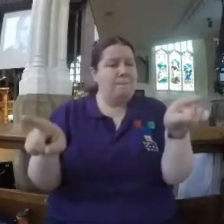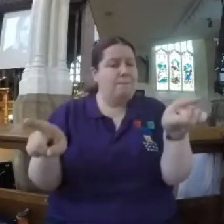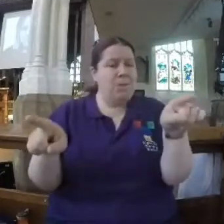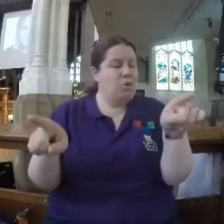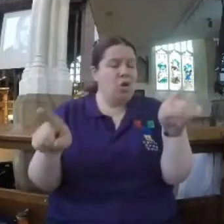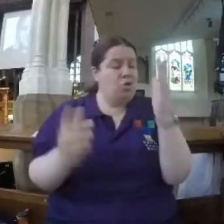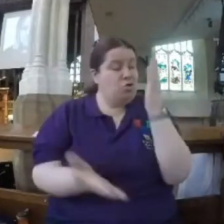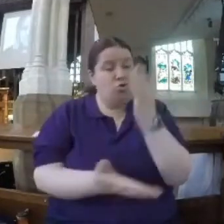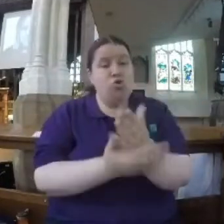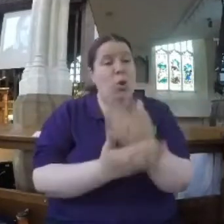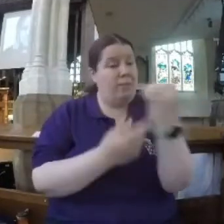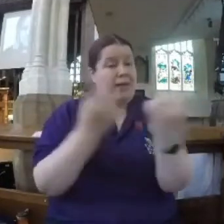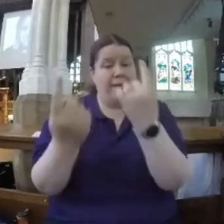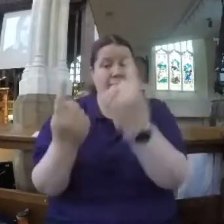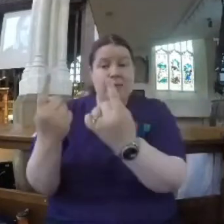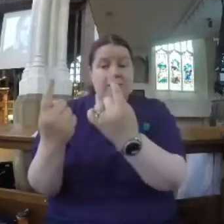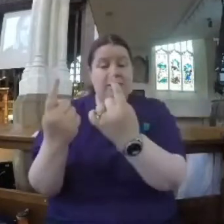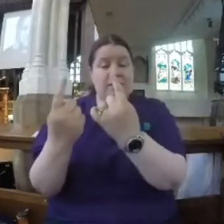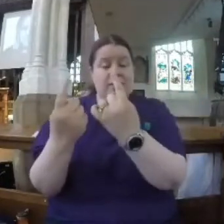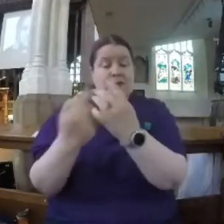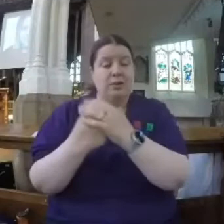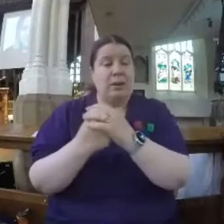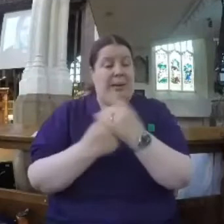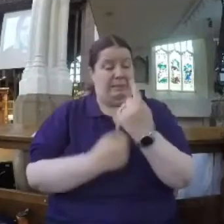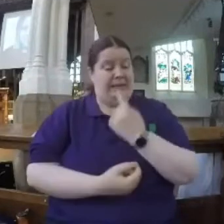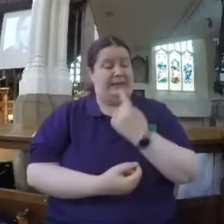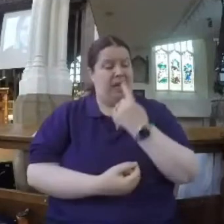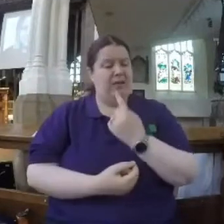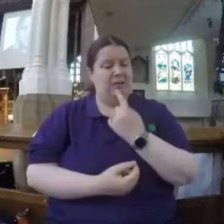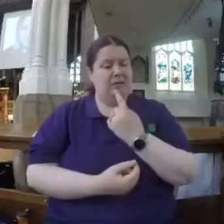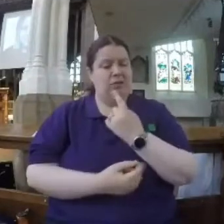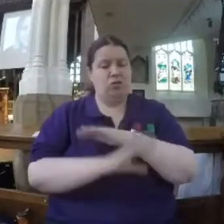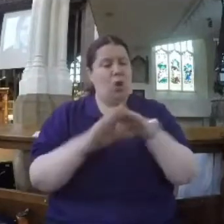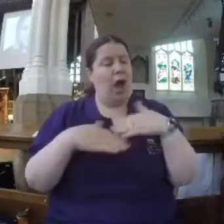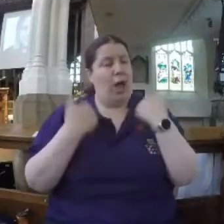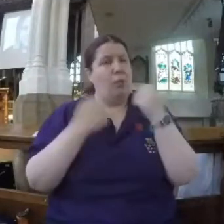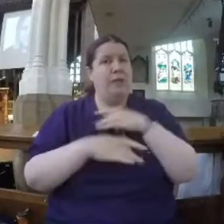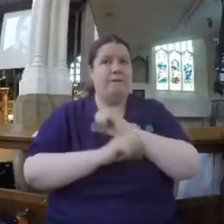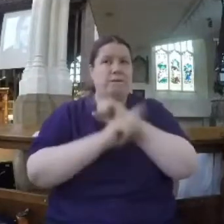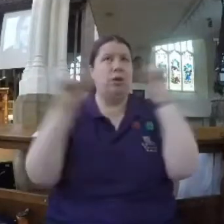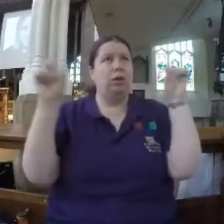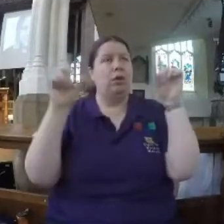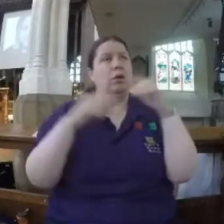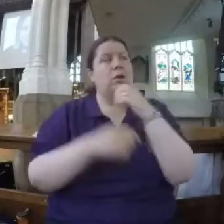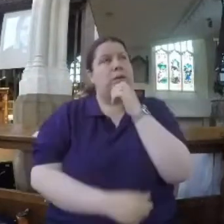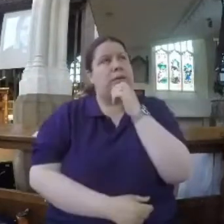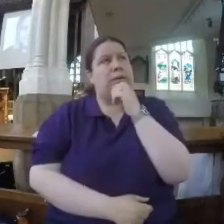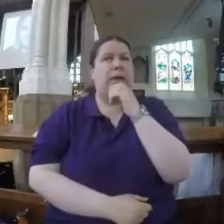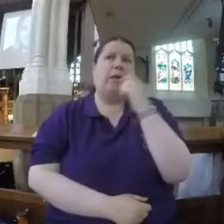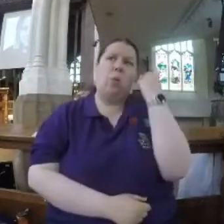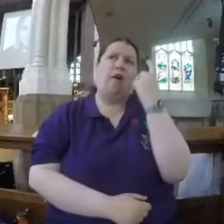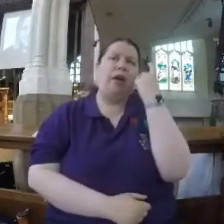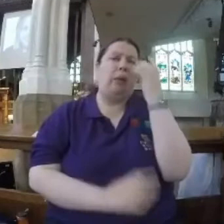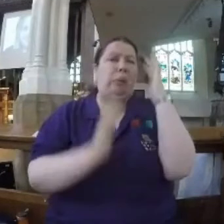But it can lead us to have an unhealthy distraction with our own image. It can lead us to spend our whole